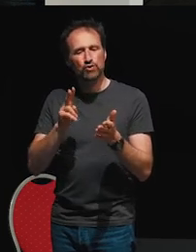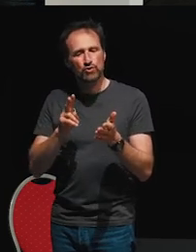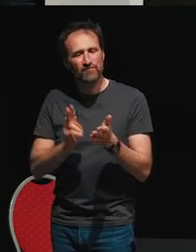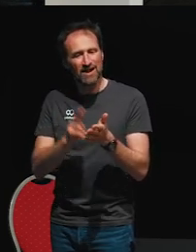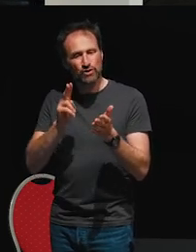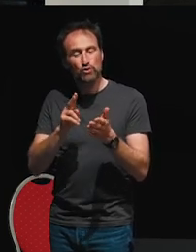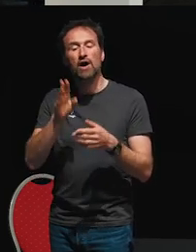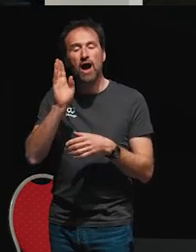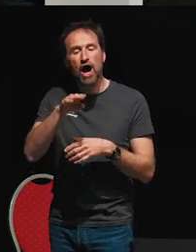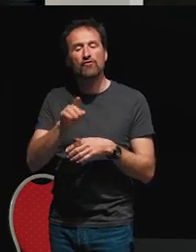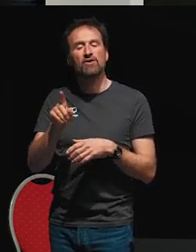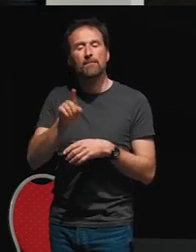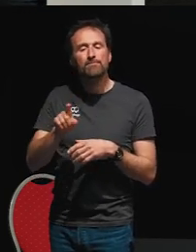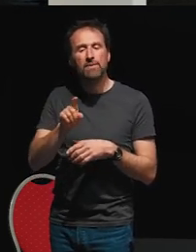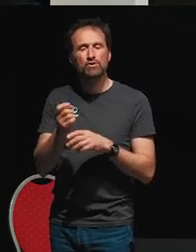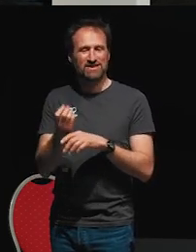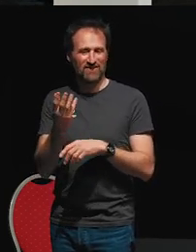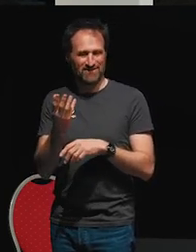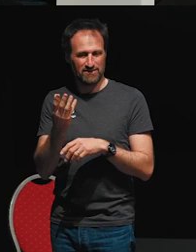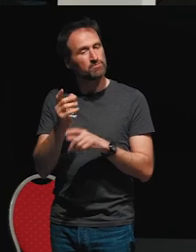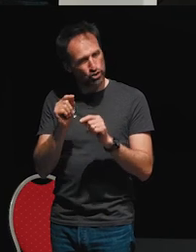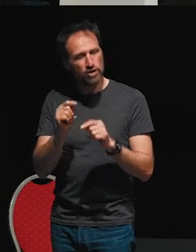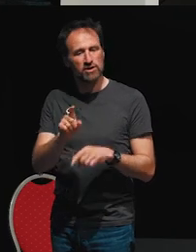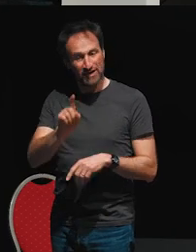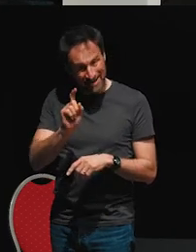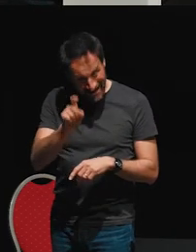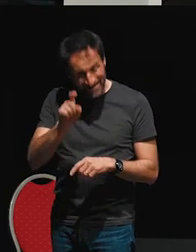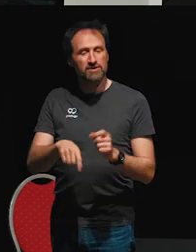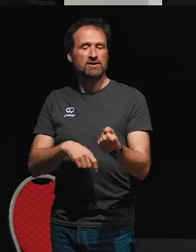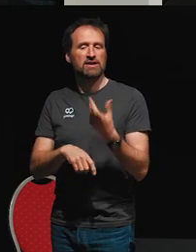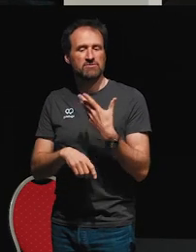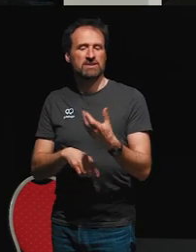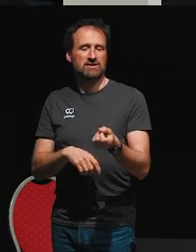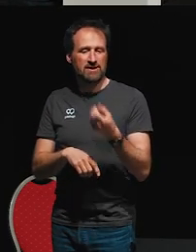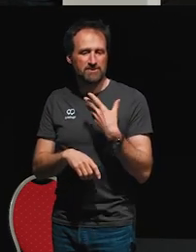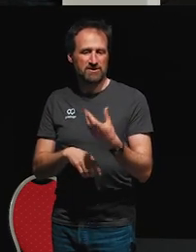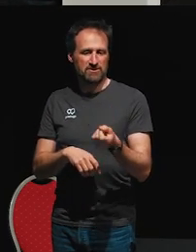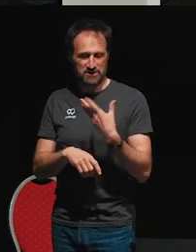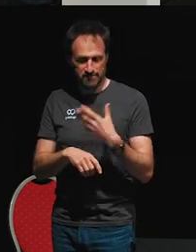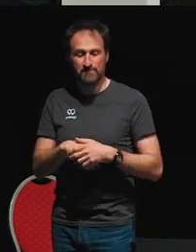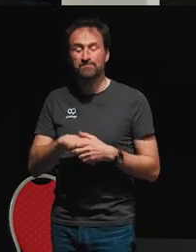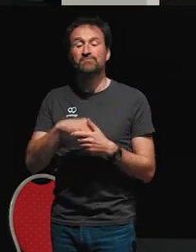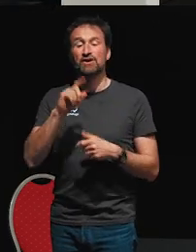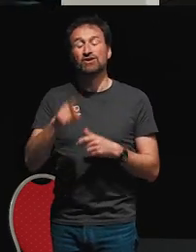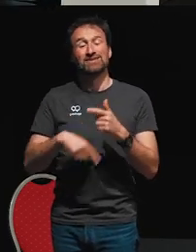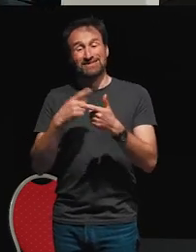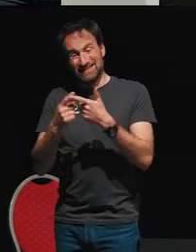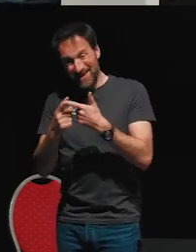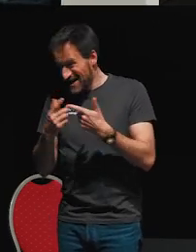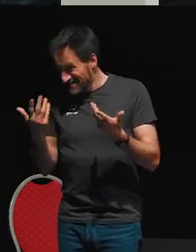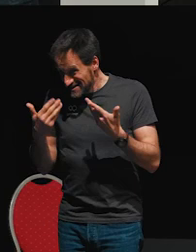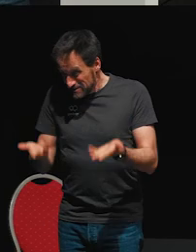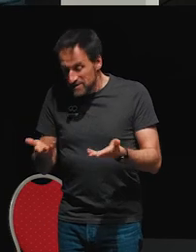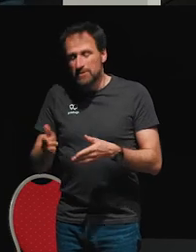is clicked. So that's its two characteristics. Then the second building block we have here is pure functions. So these are